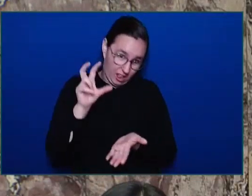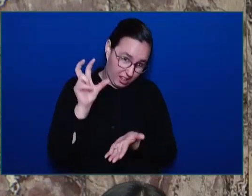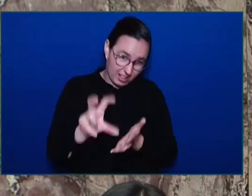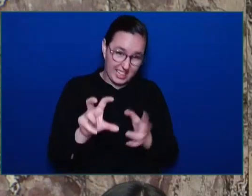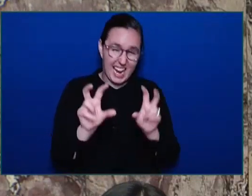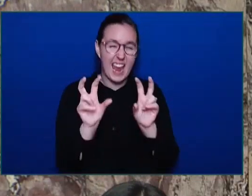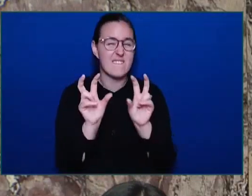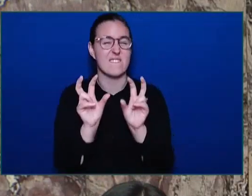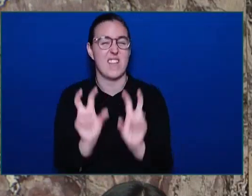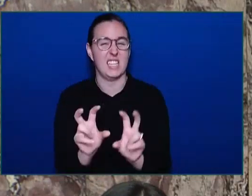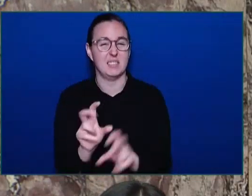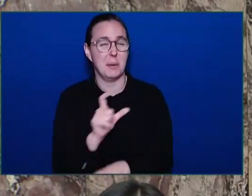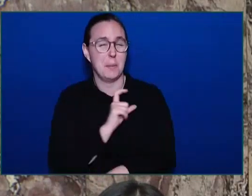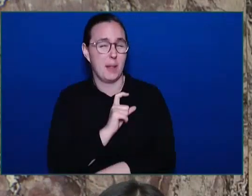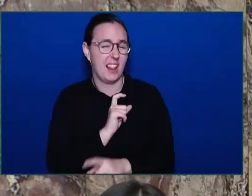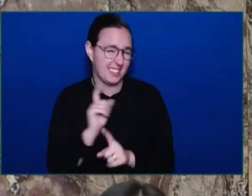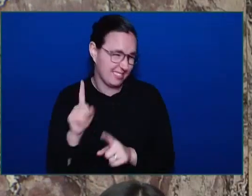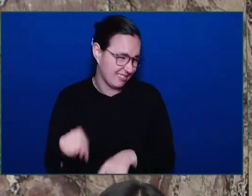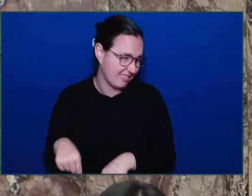province, Honourable Speaker.